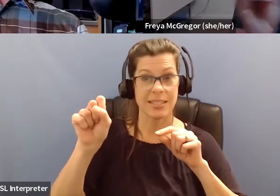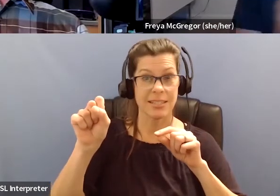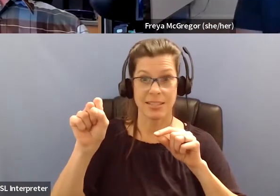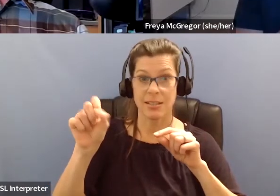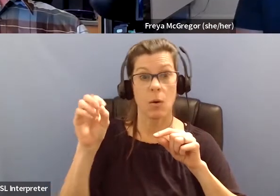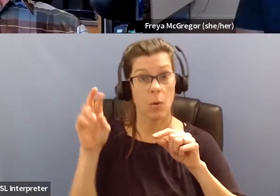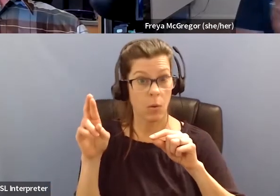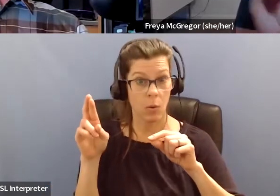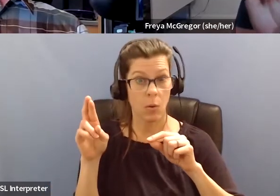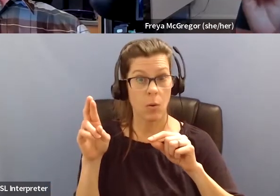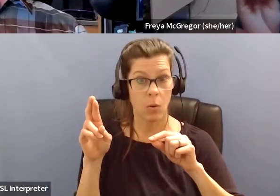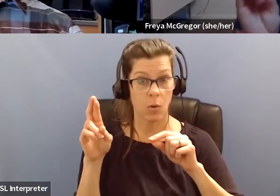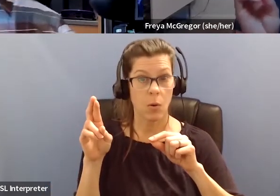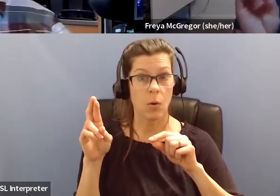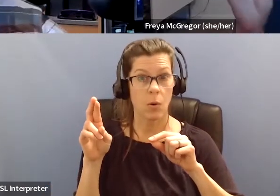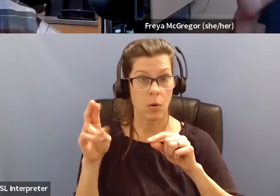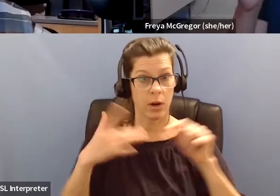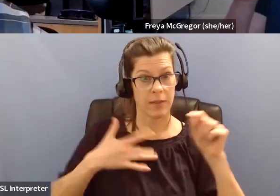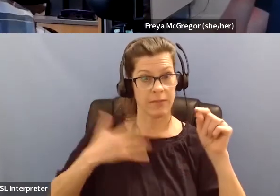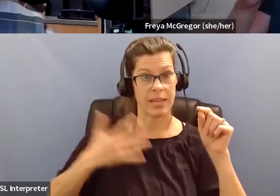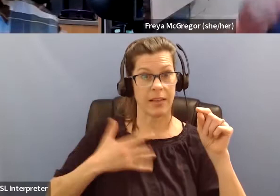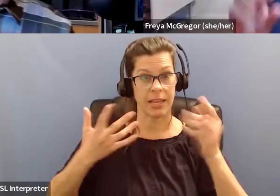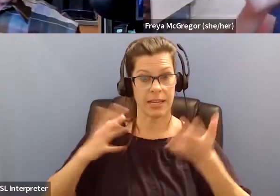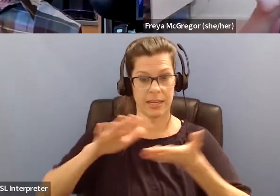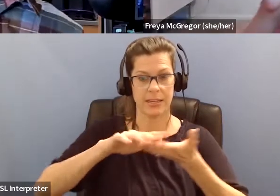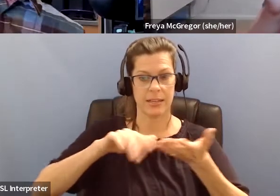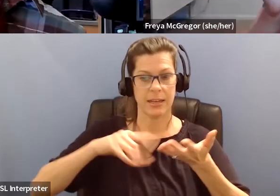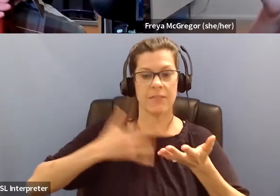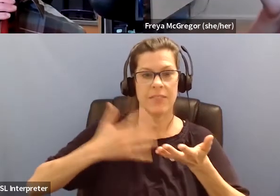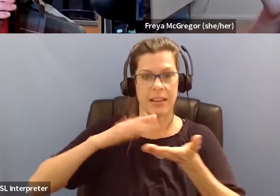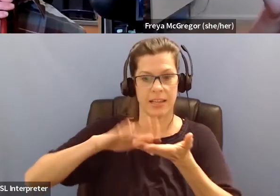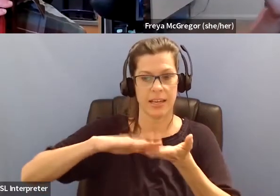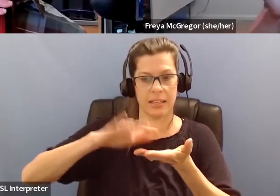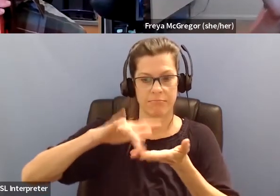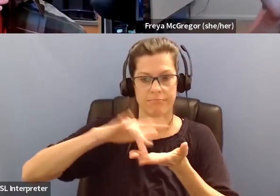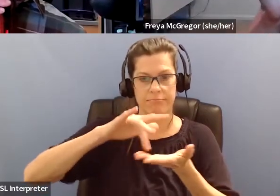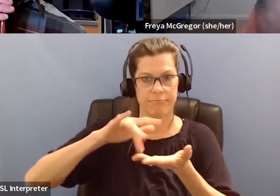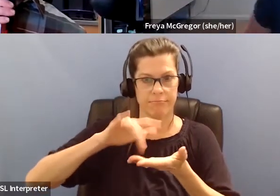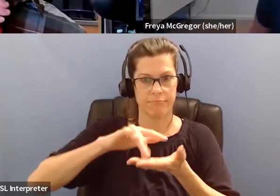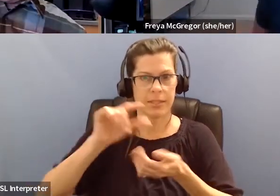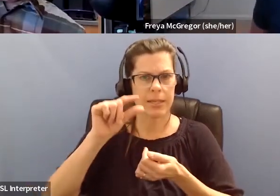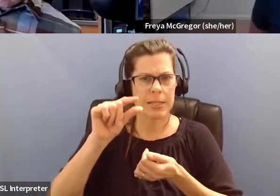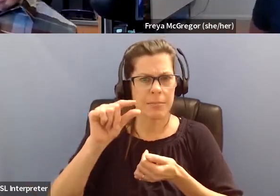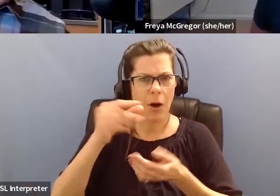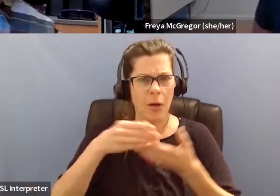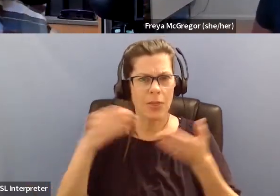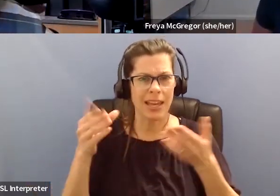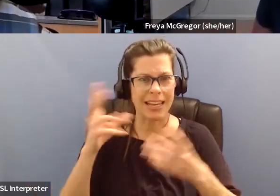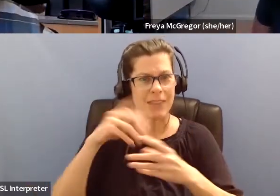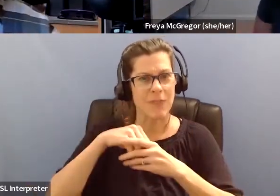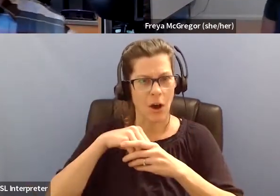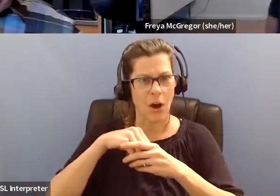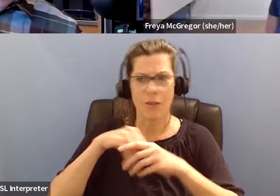or the sensation in their fingertips to do the little, fiddly, tiny little thing that is involved with